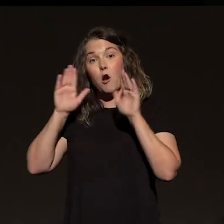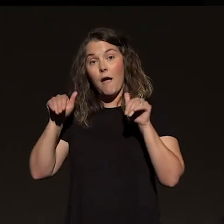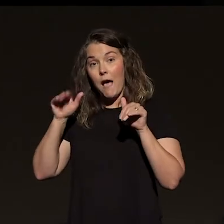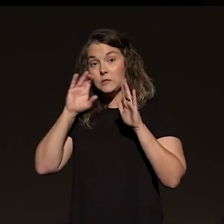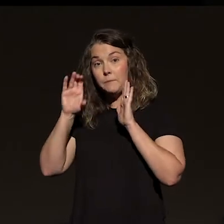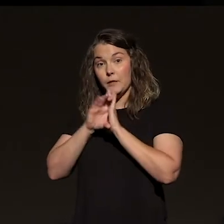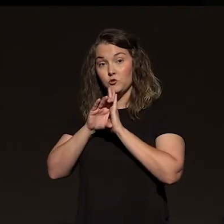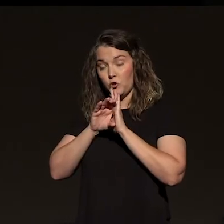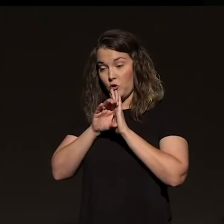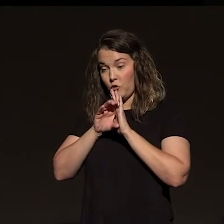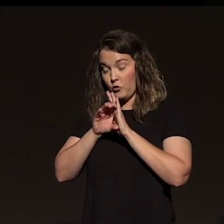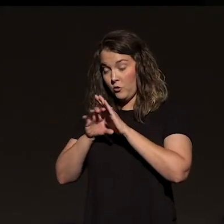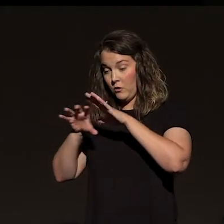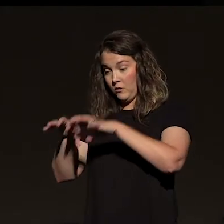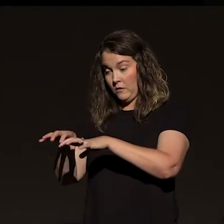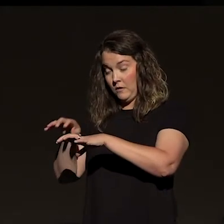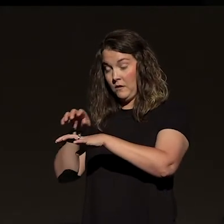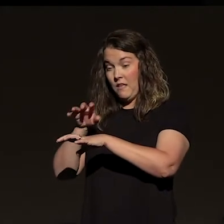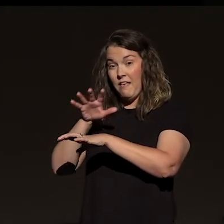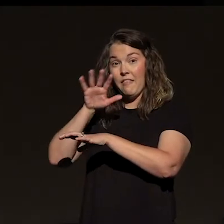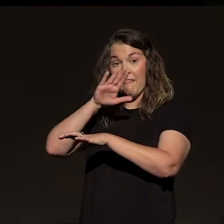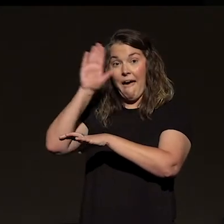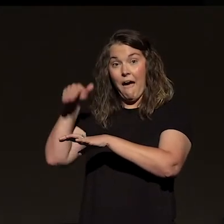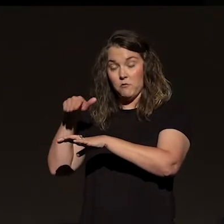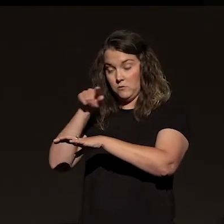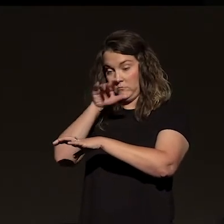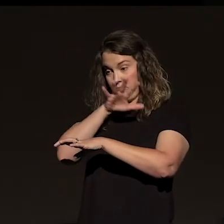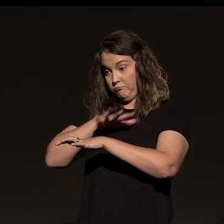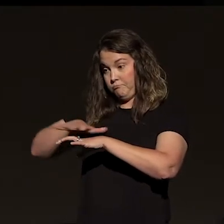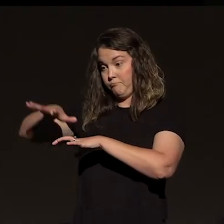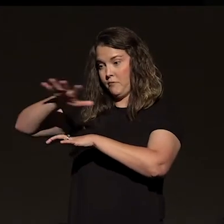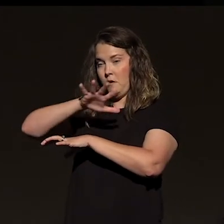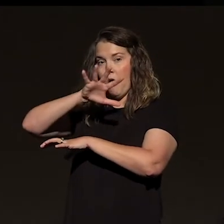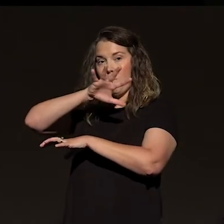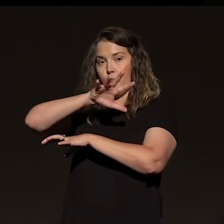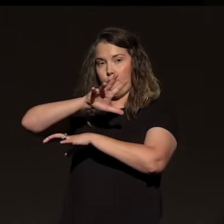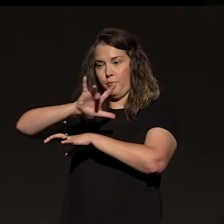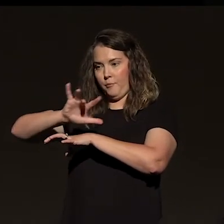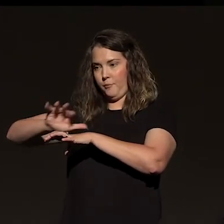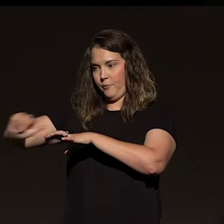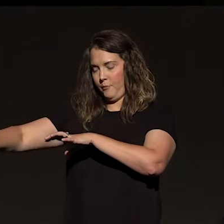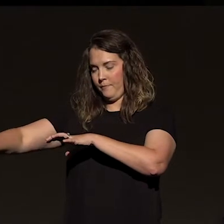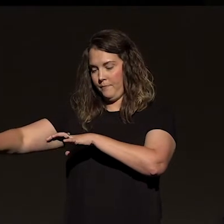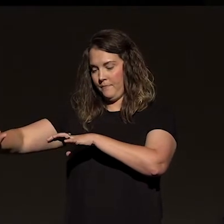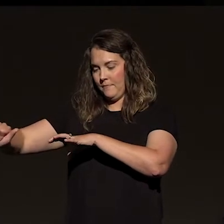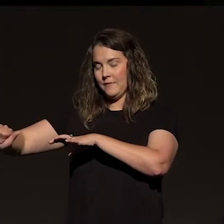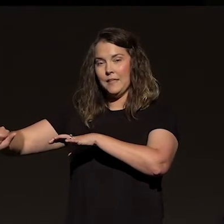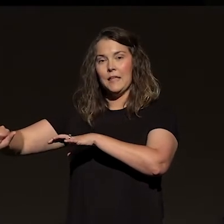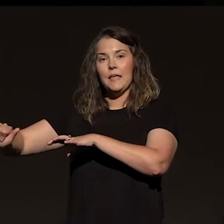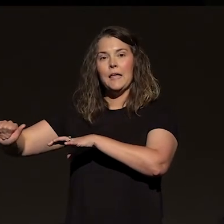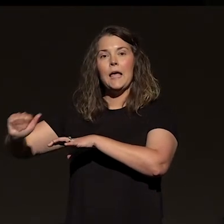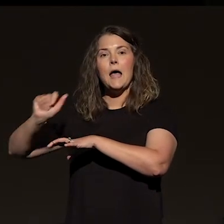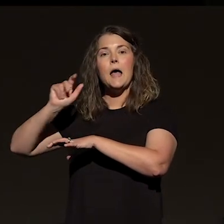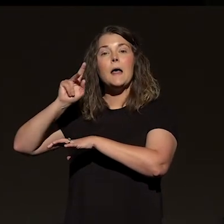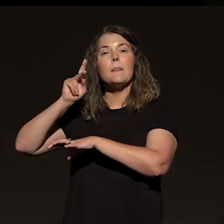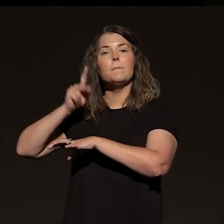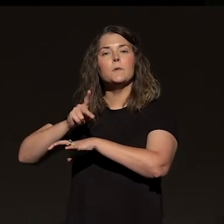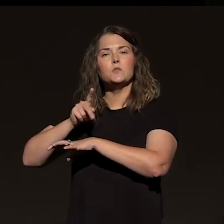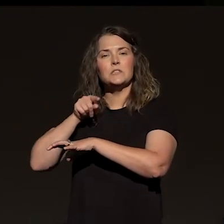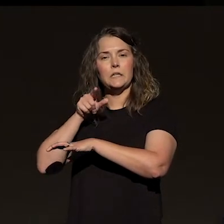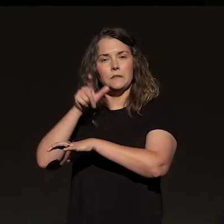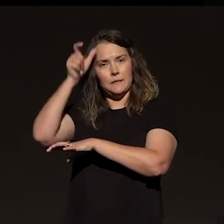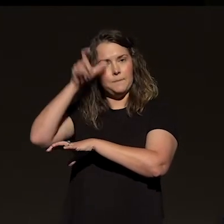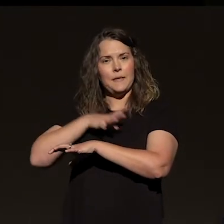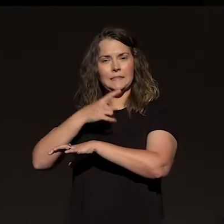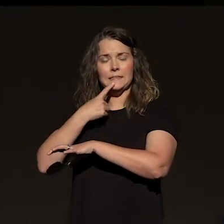But that storm shelter, that safe room, they got into it with just a few seconds to spare. And the owner of the house, the man said, you know what?